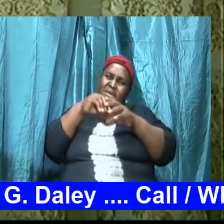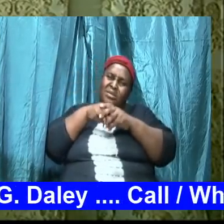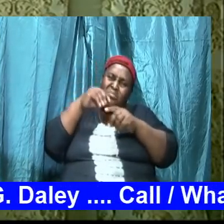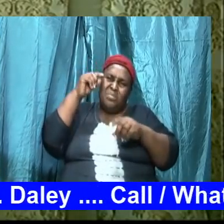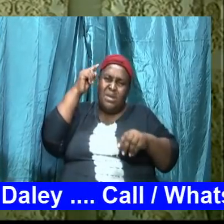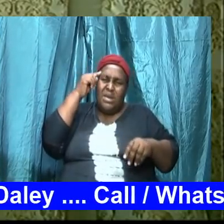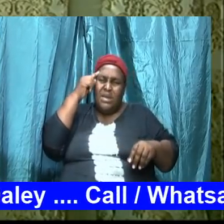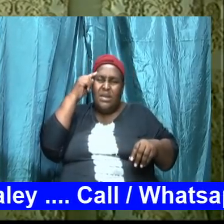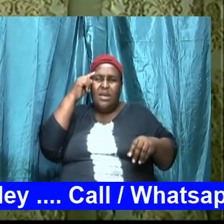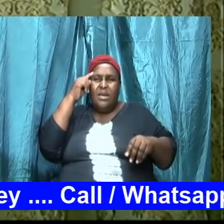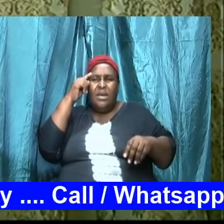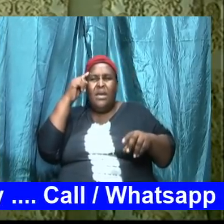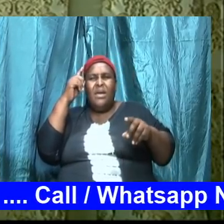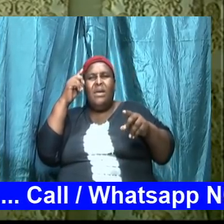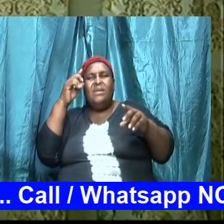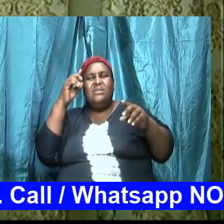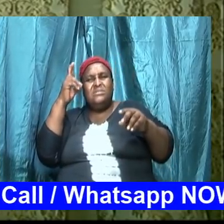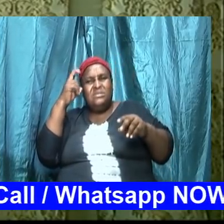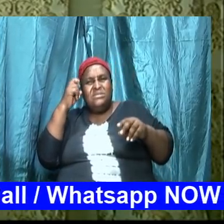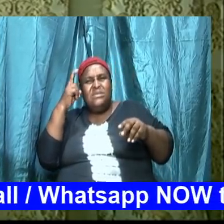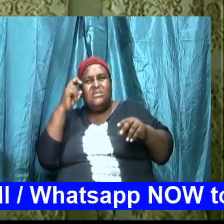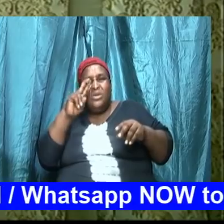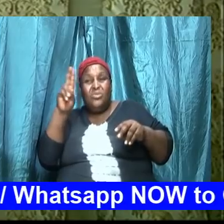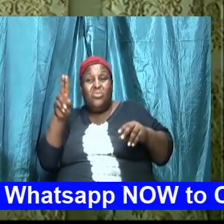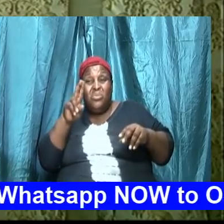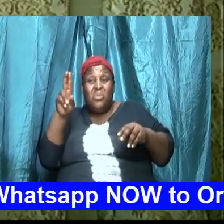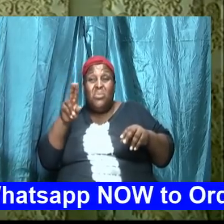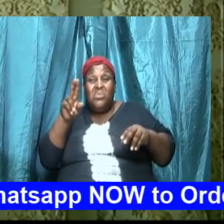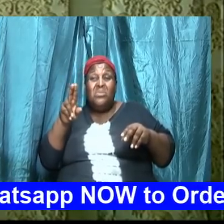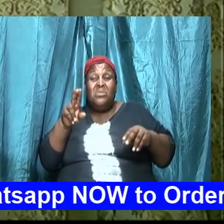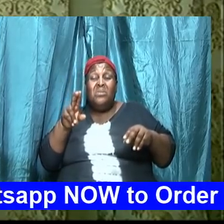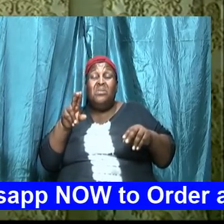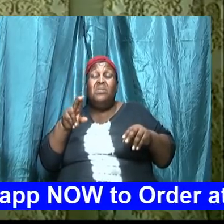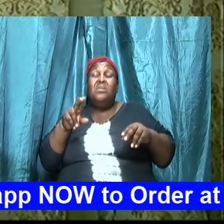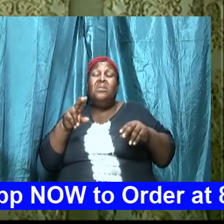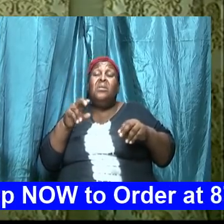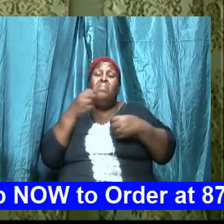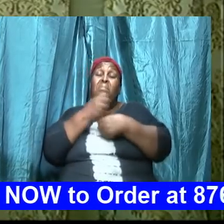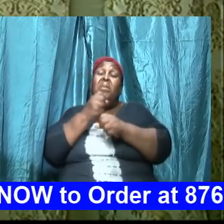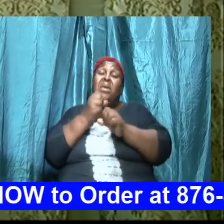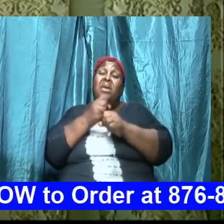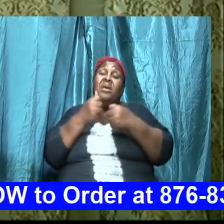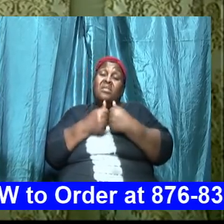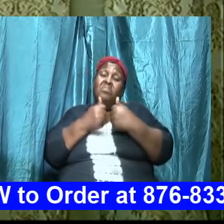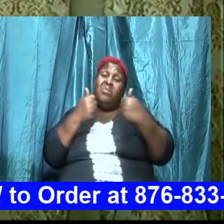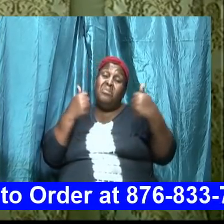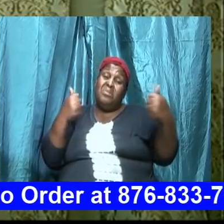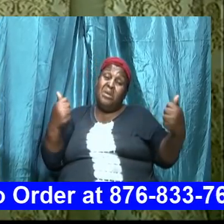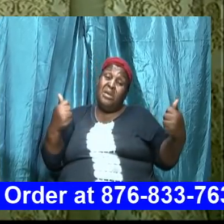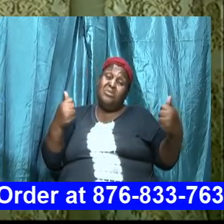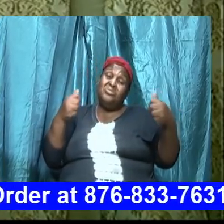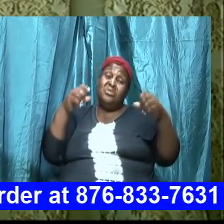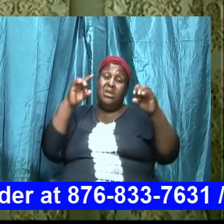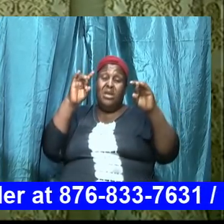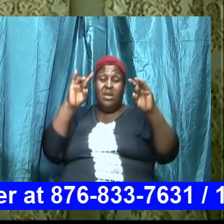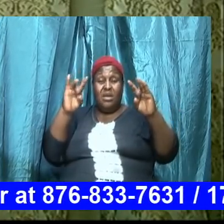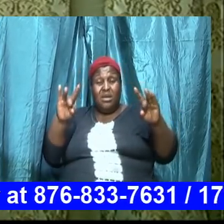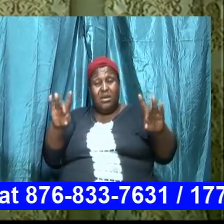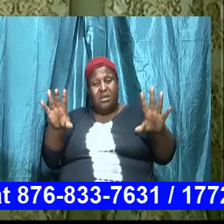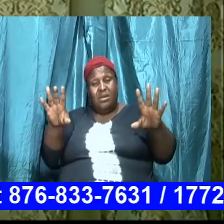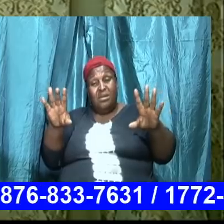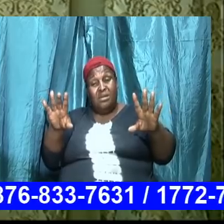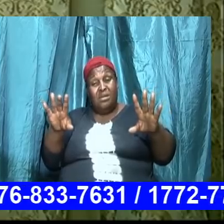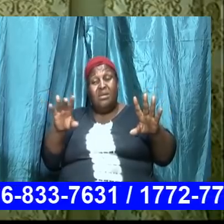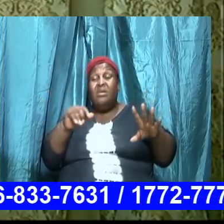use it and it causes discord it causes hatred it causes variance it causes all kind of things